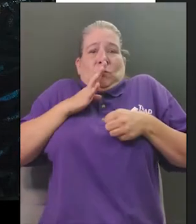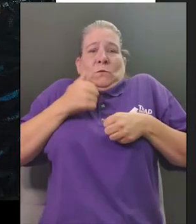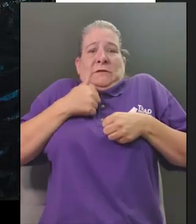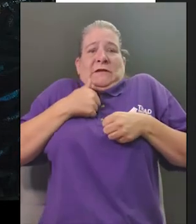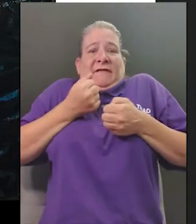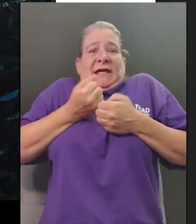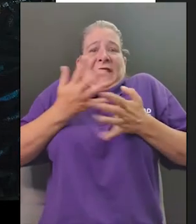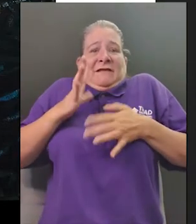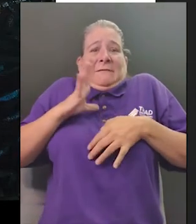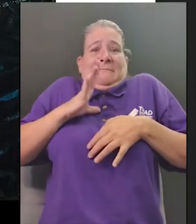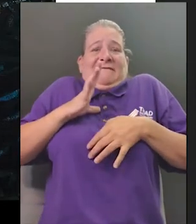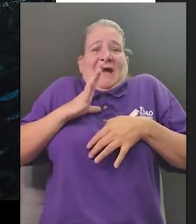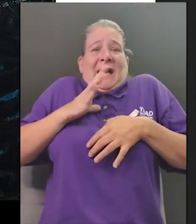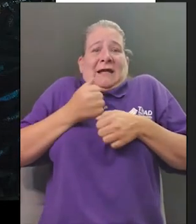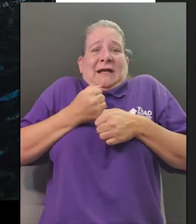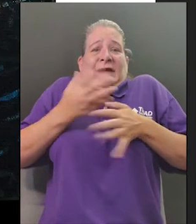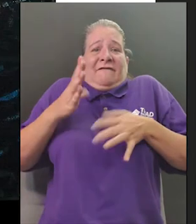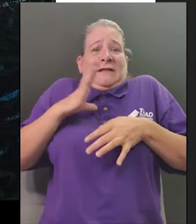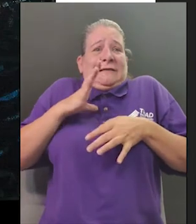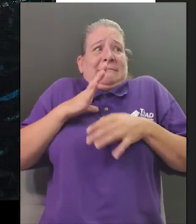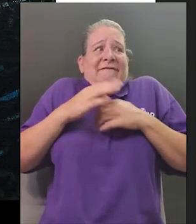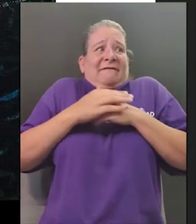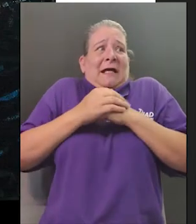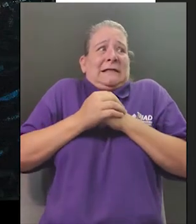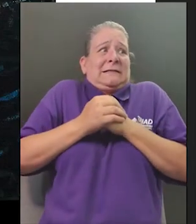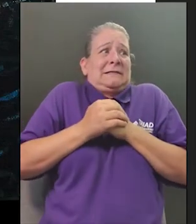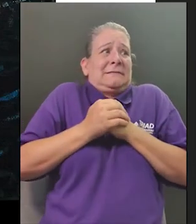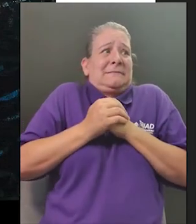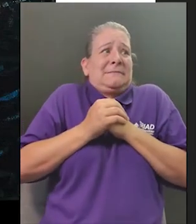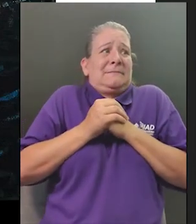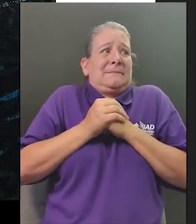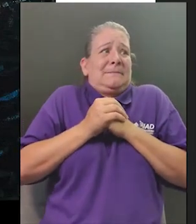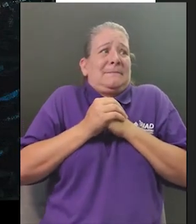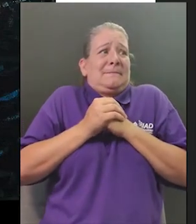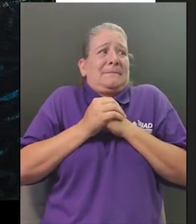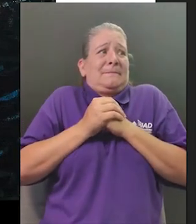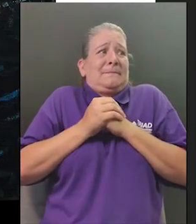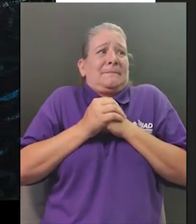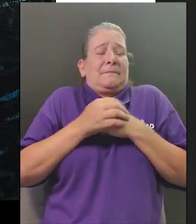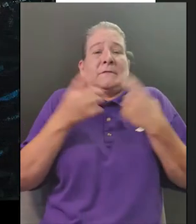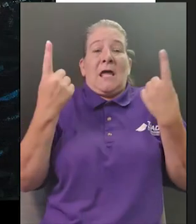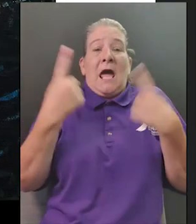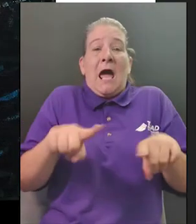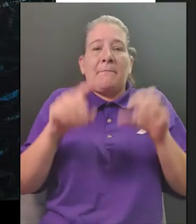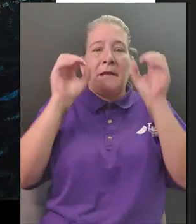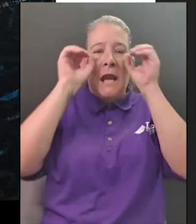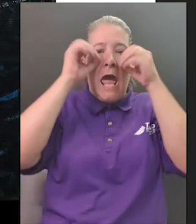teeth and held her breath everything will be lost